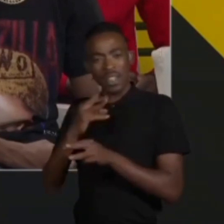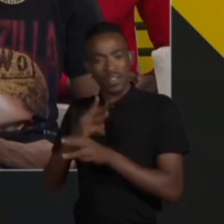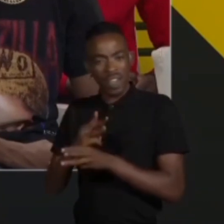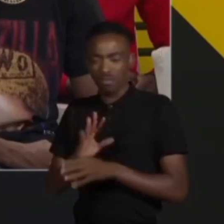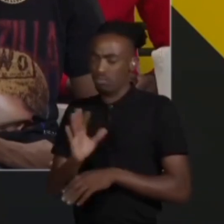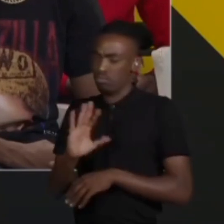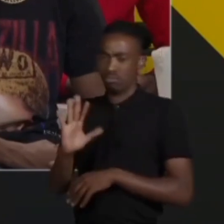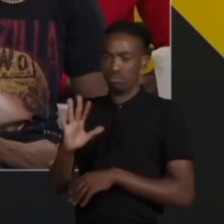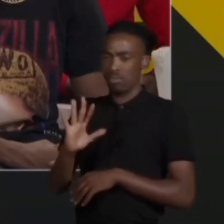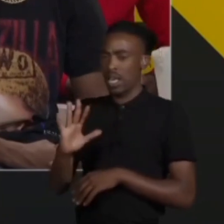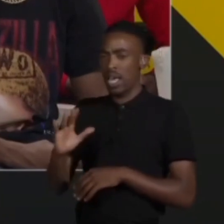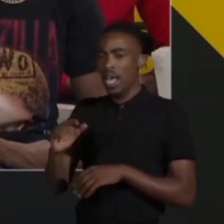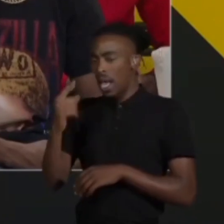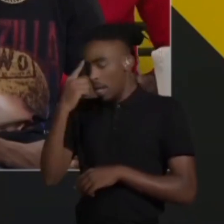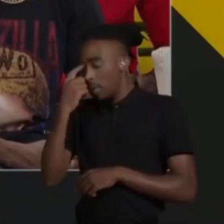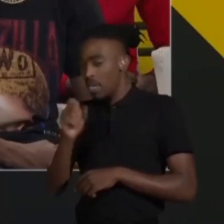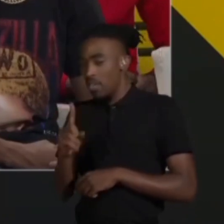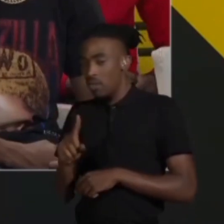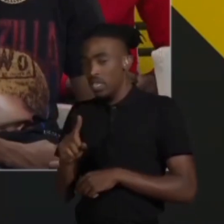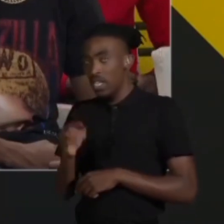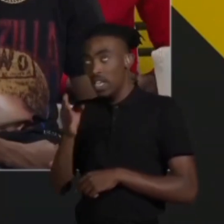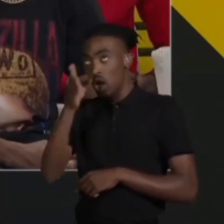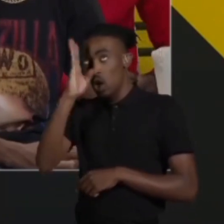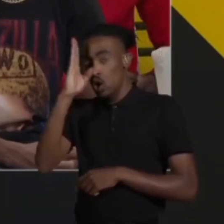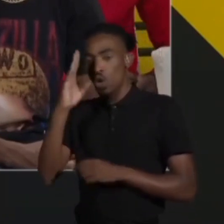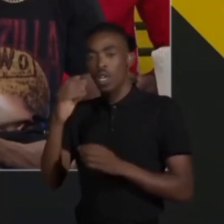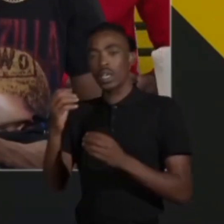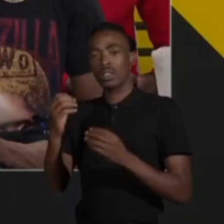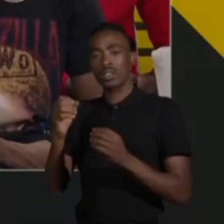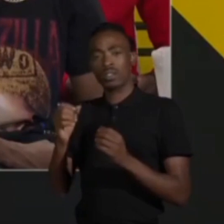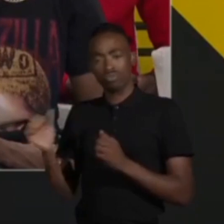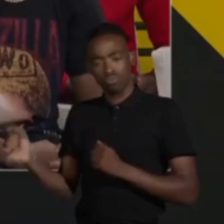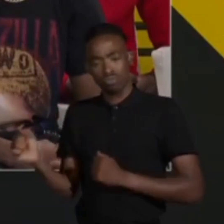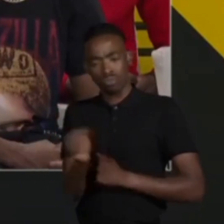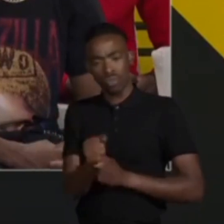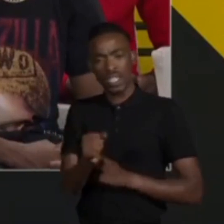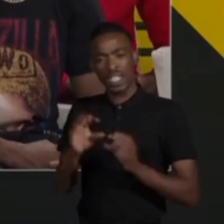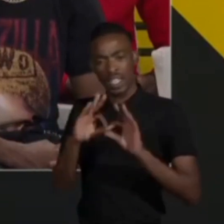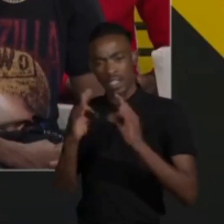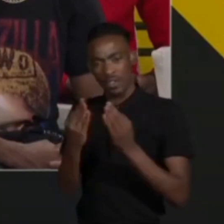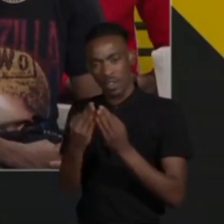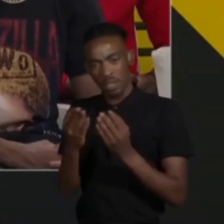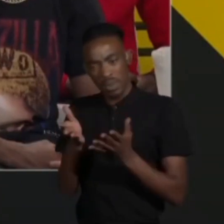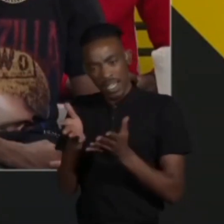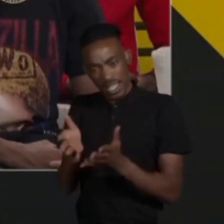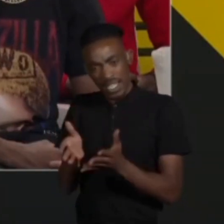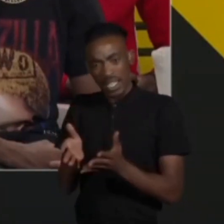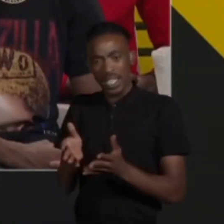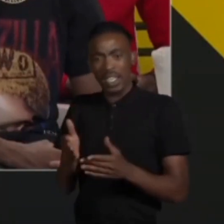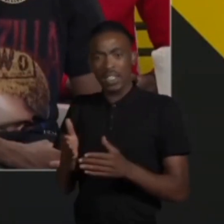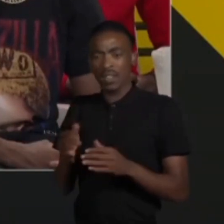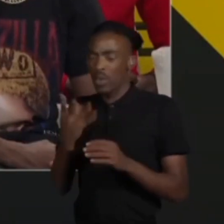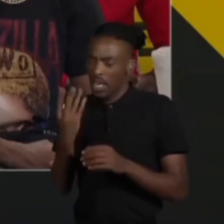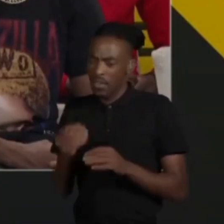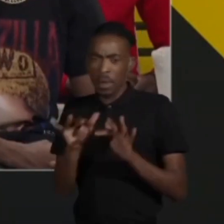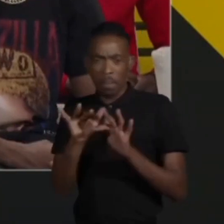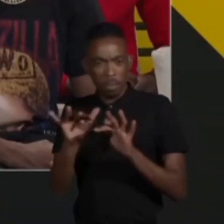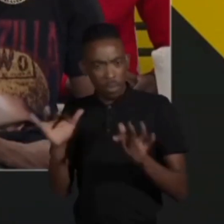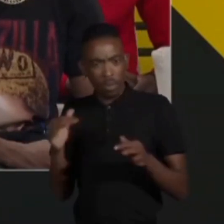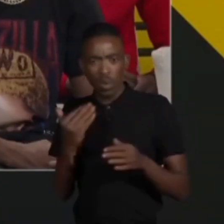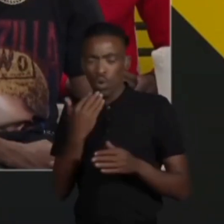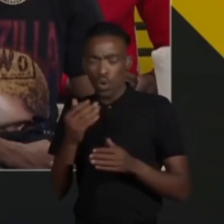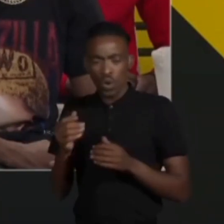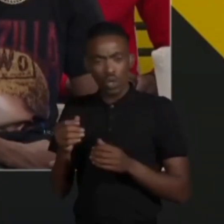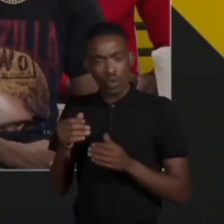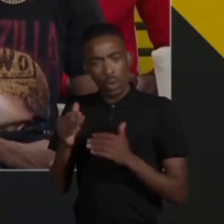believe that god placed me in that family because of my destiny they are the perfect people to equip me perfect people to shape me mold